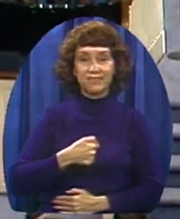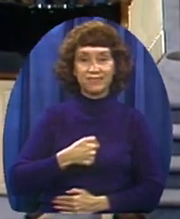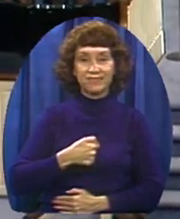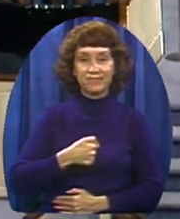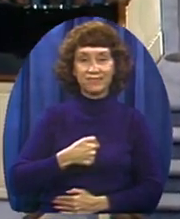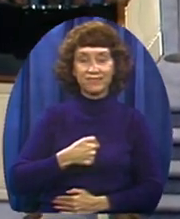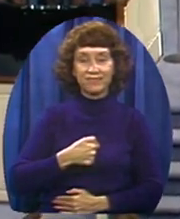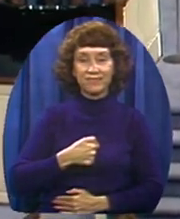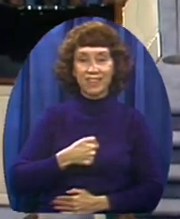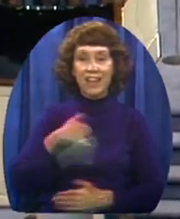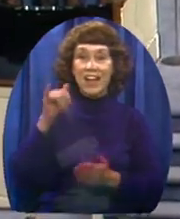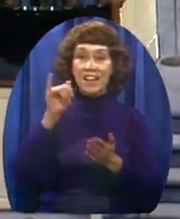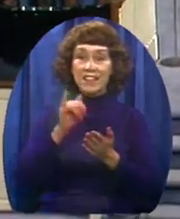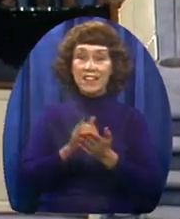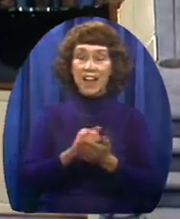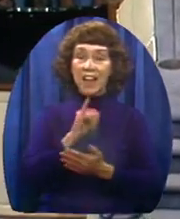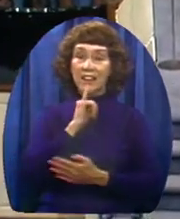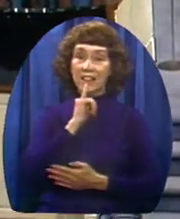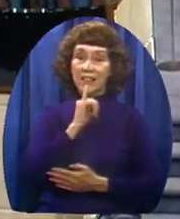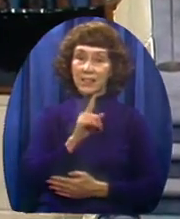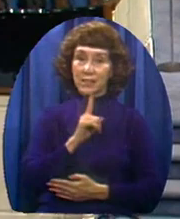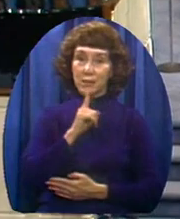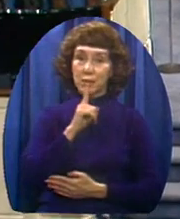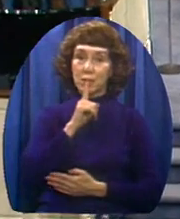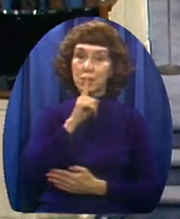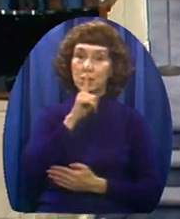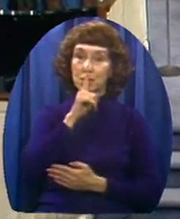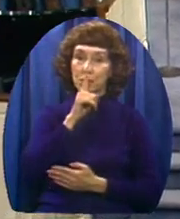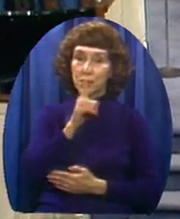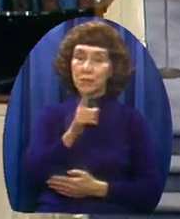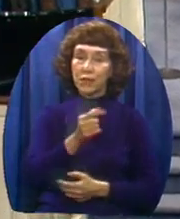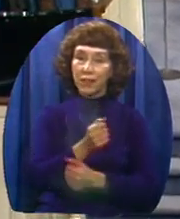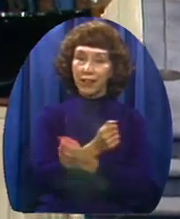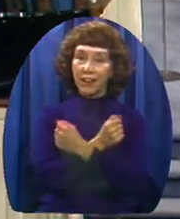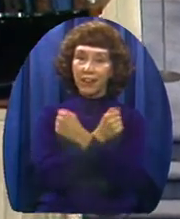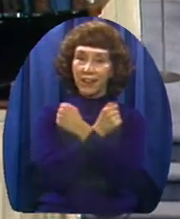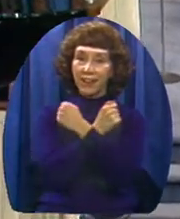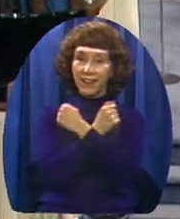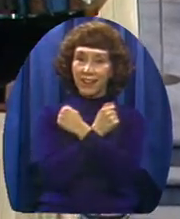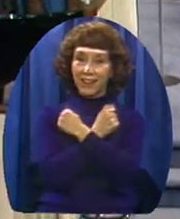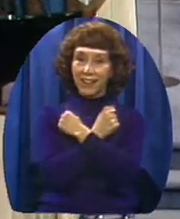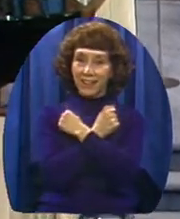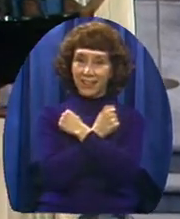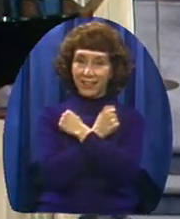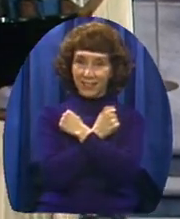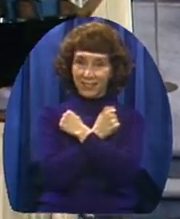If that isn't love